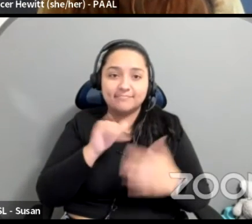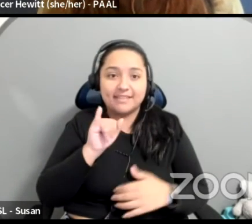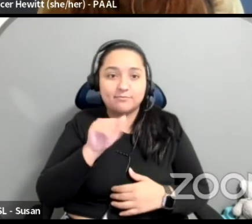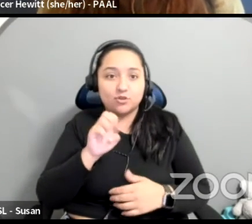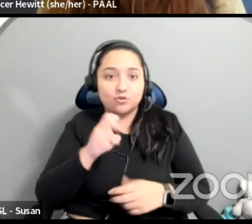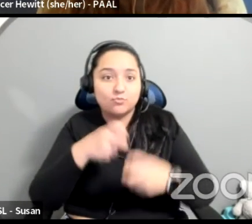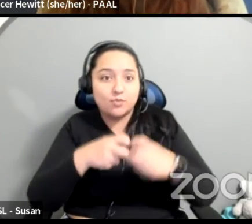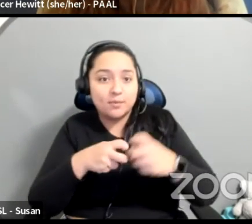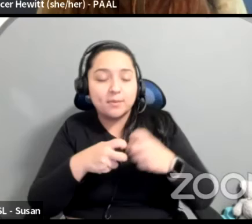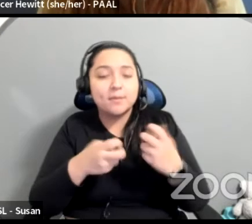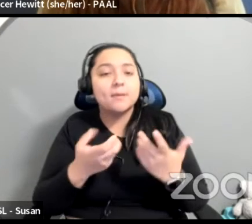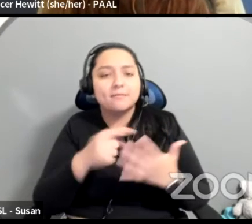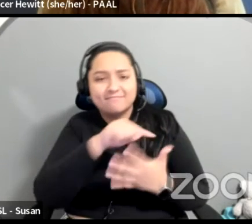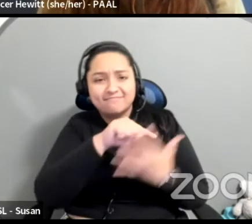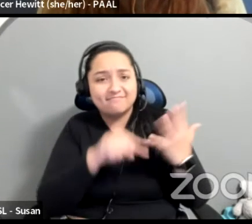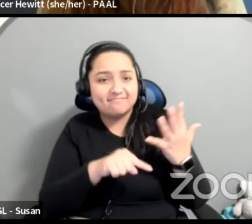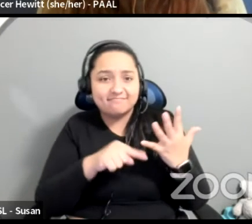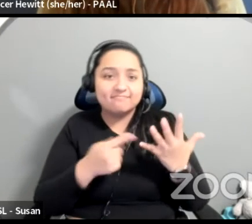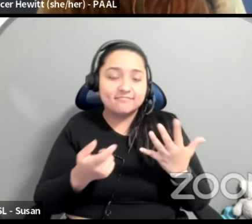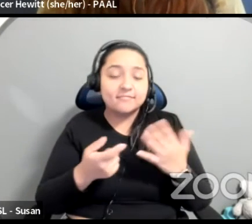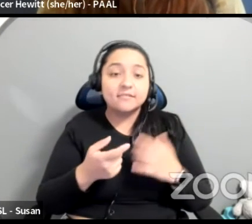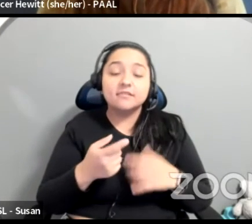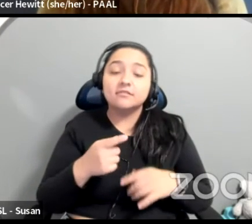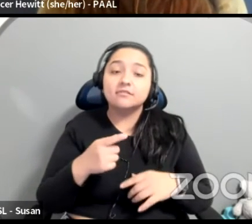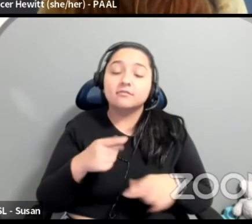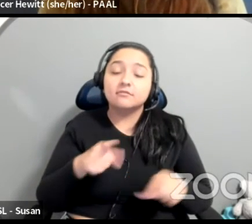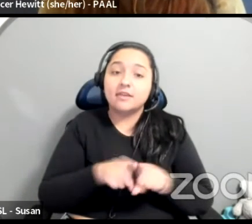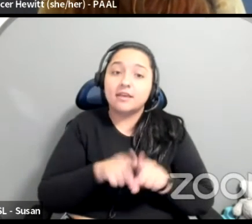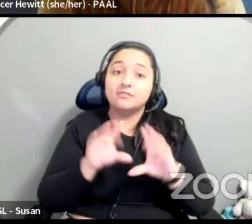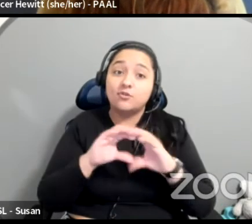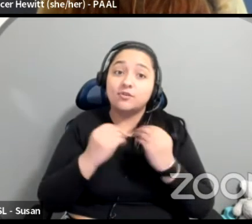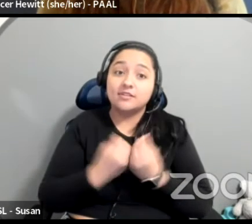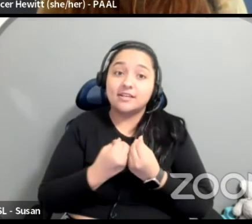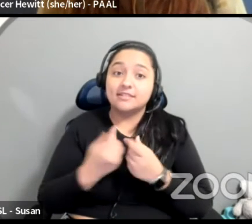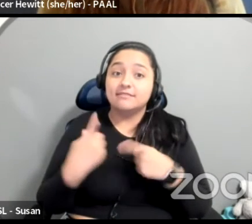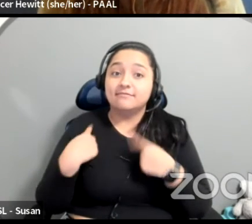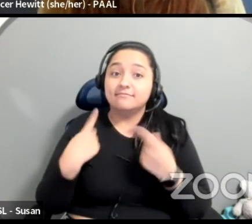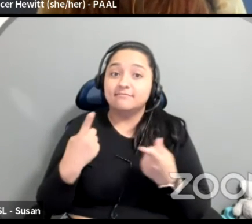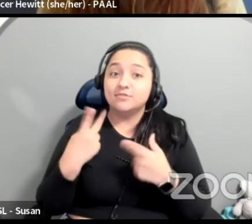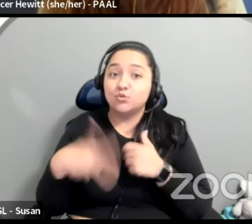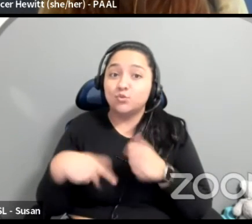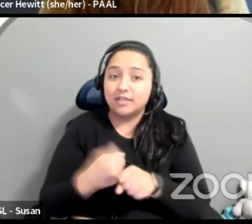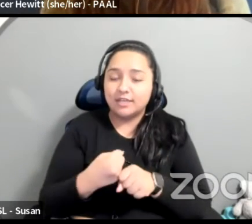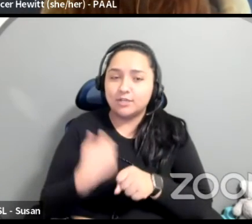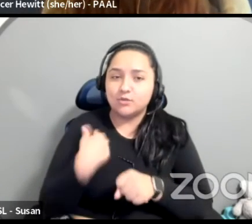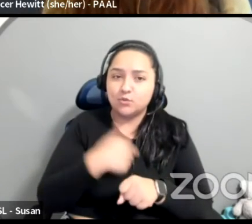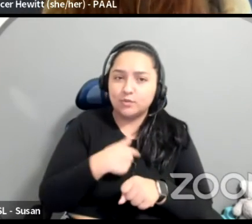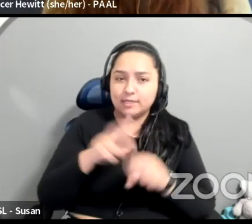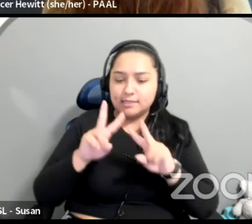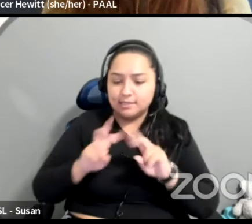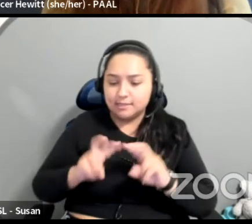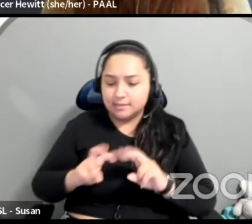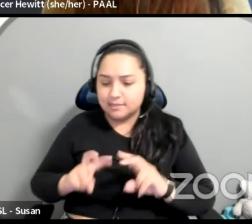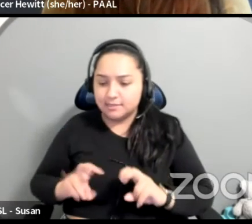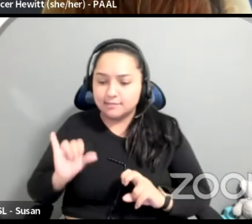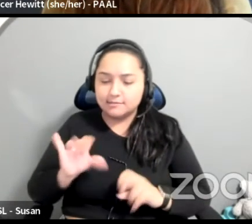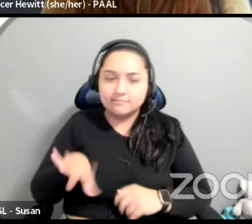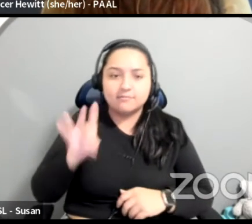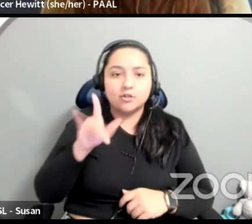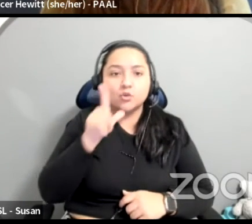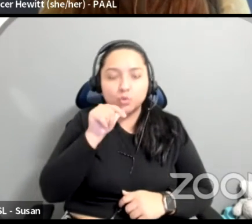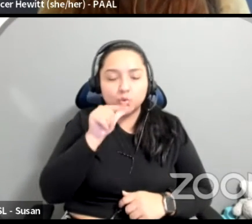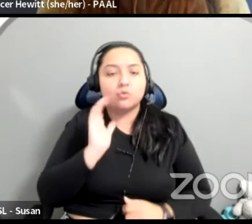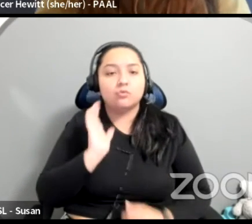organizations, in the past two years, we had to discover who we really were, you know, because when times are flush,